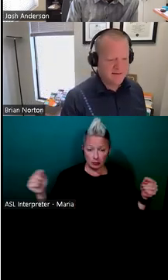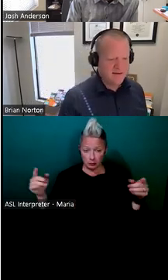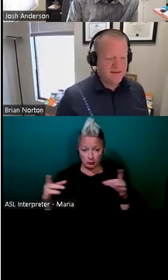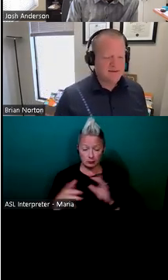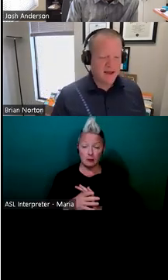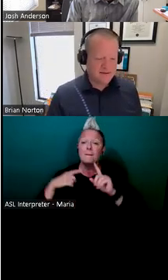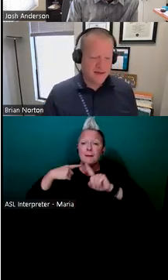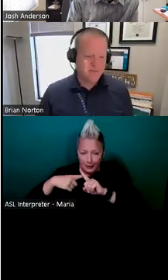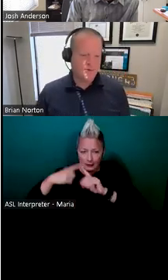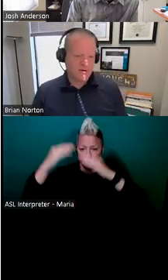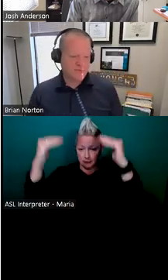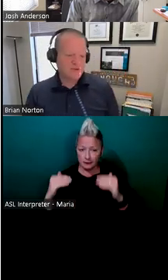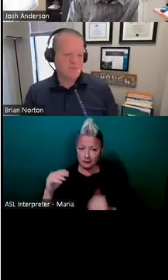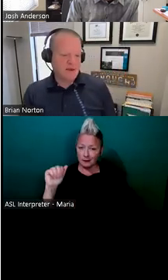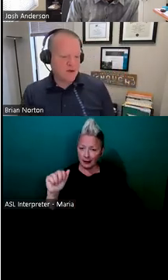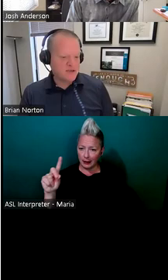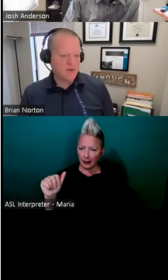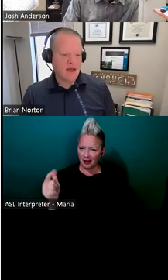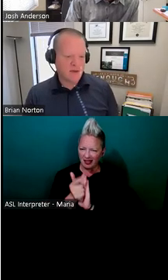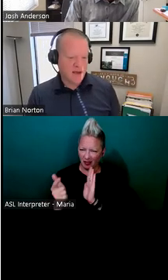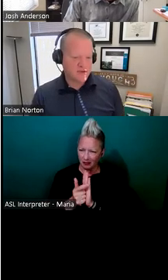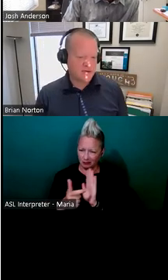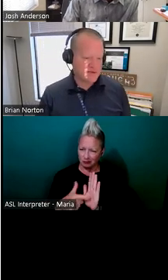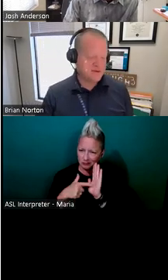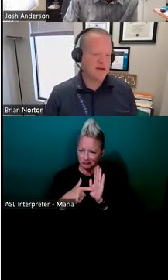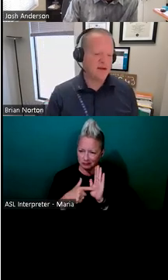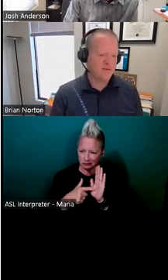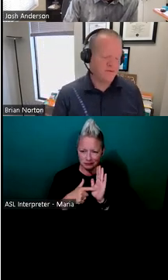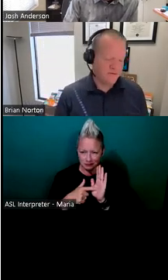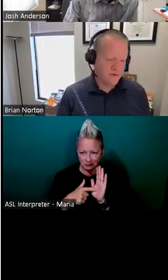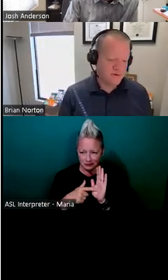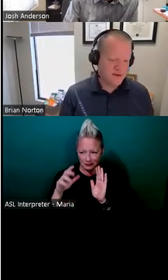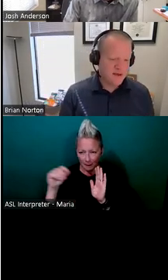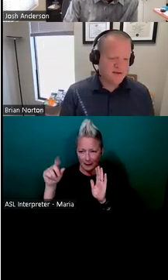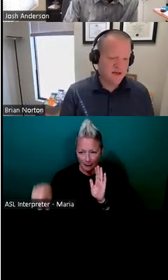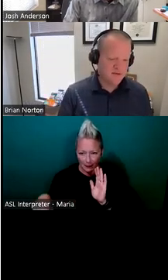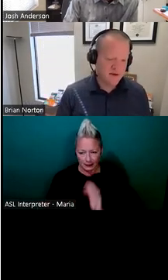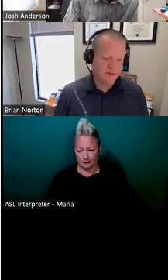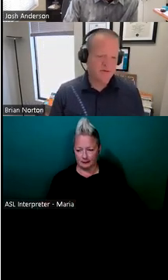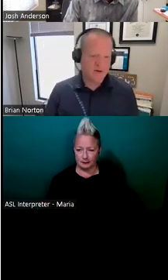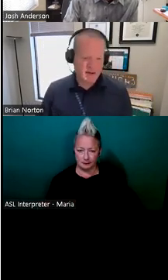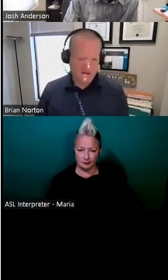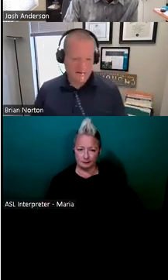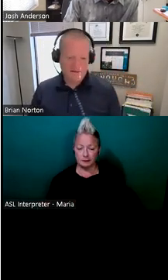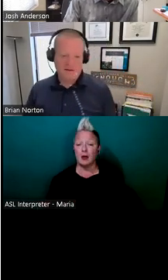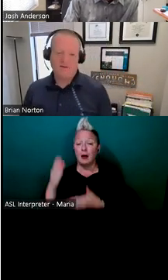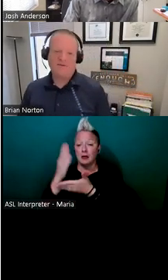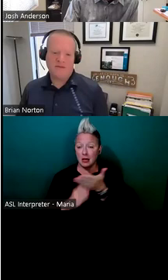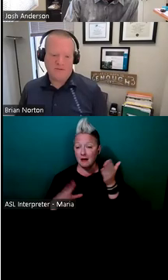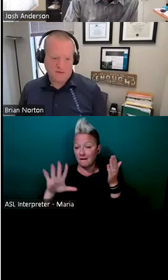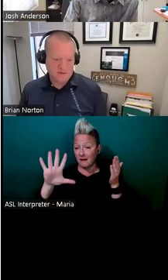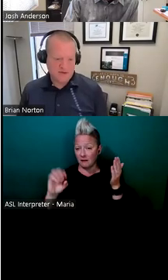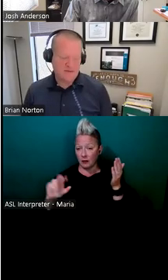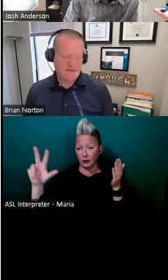states that employers must make accommodations, um, for folks. Section 503, you know,